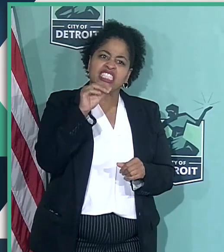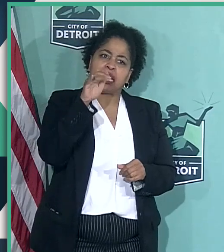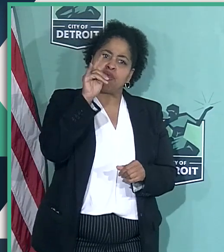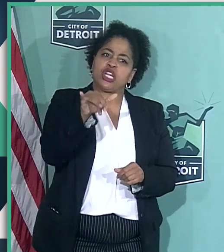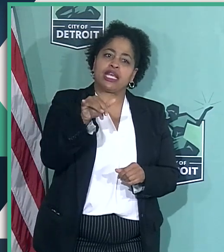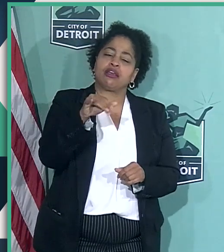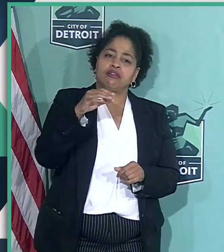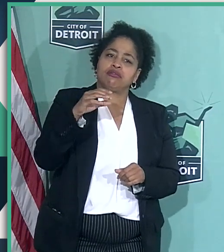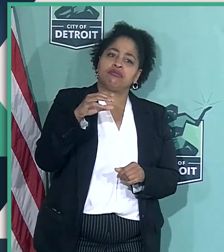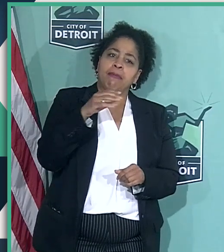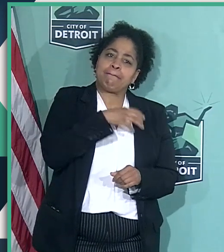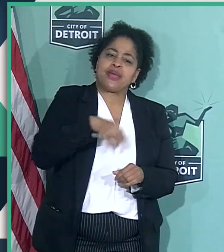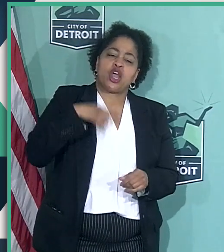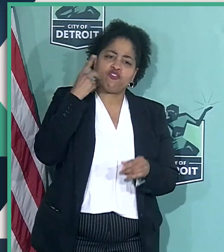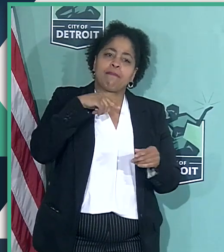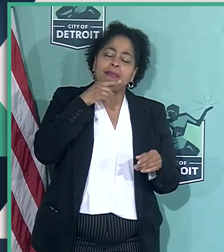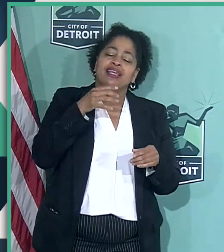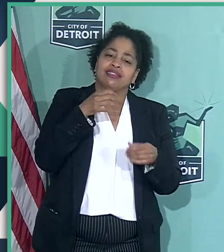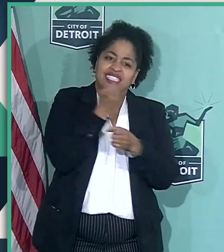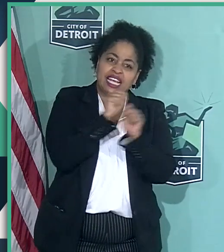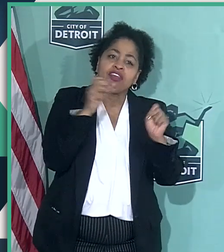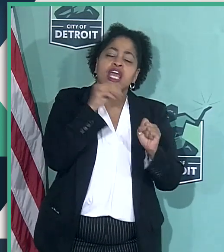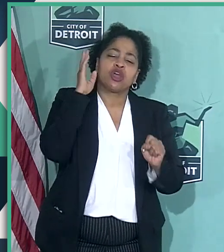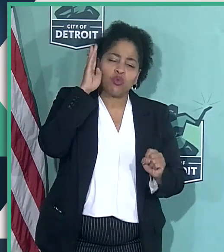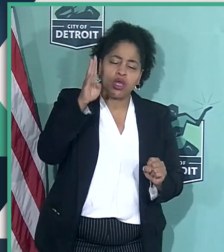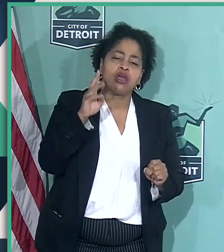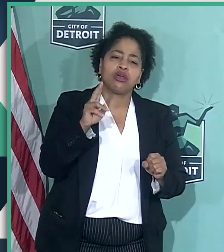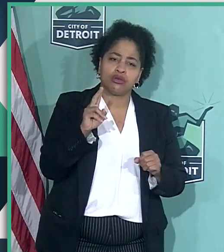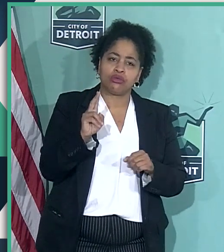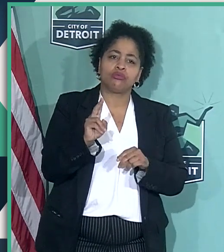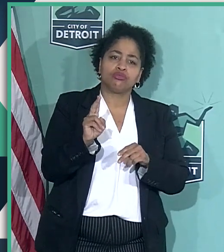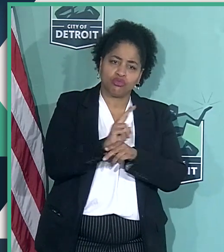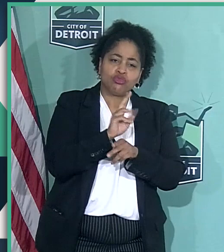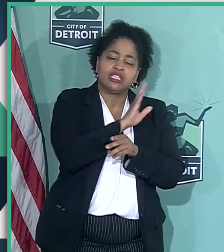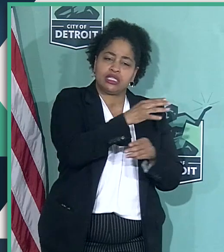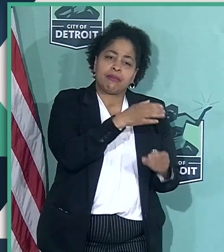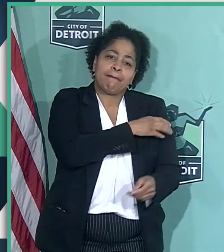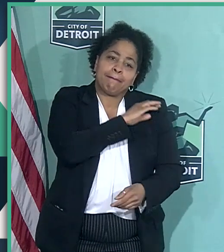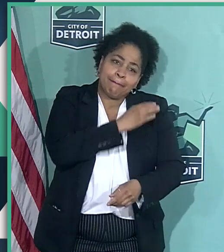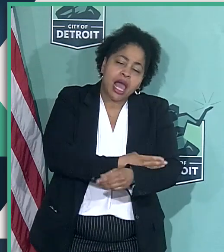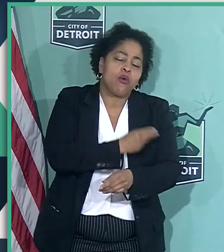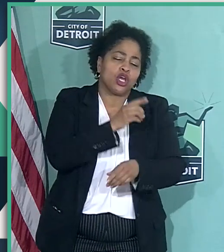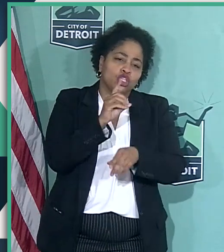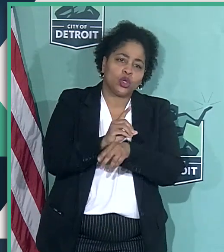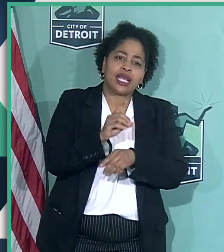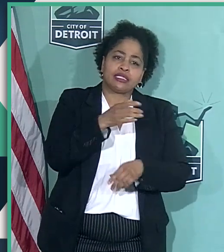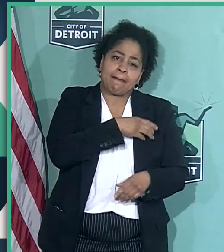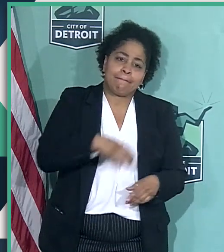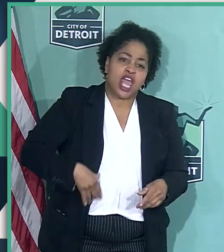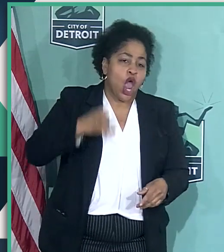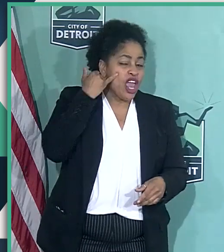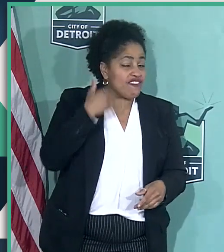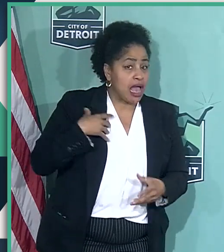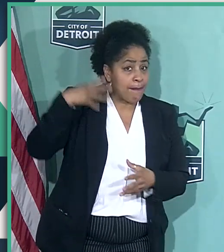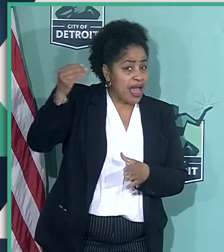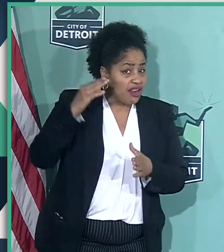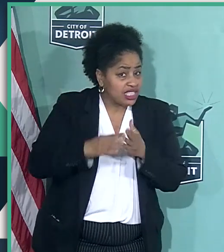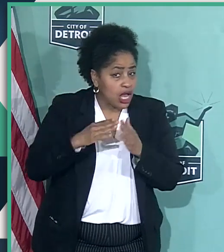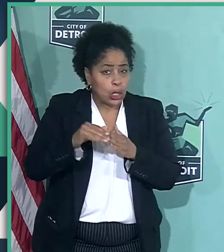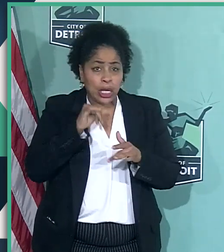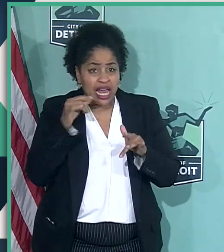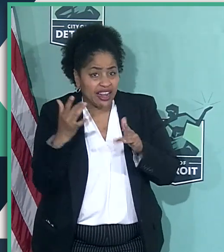for Public Safety and he will exercise the powers and duties as Mayor if I'm out of town or unavailable.